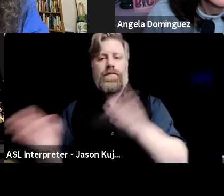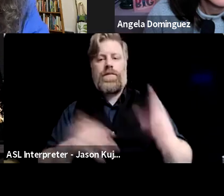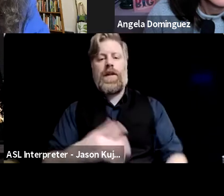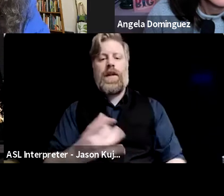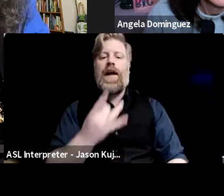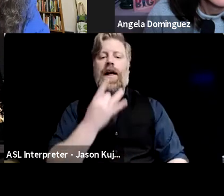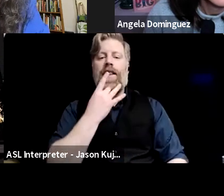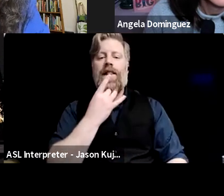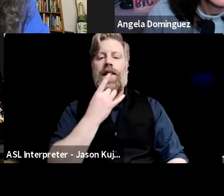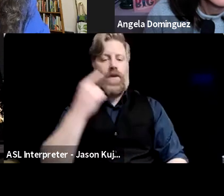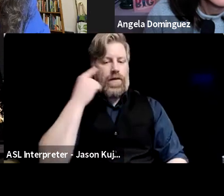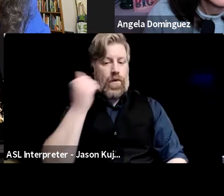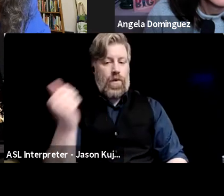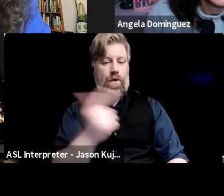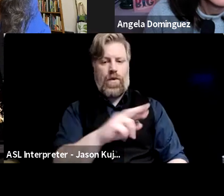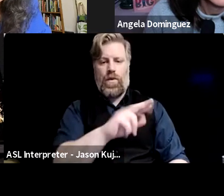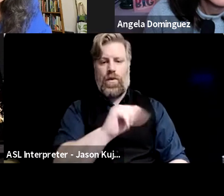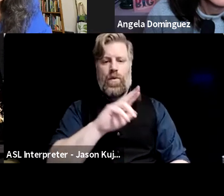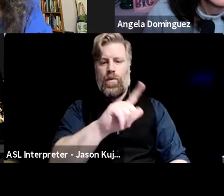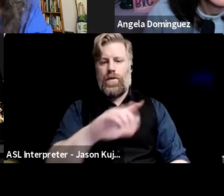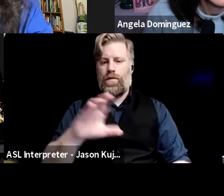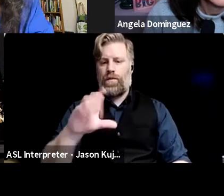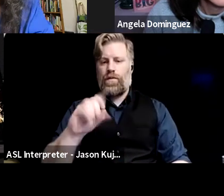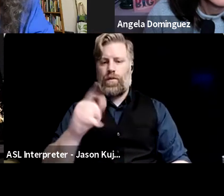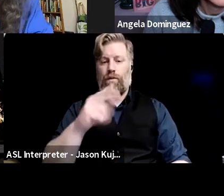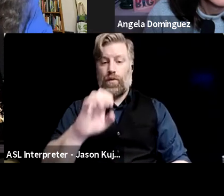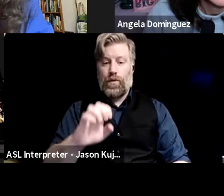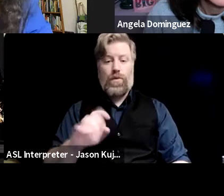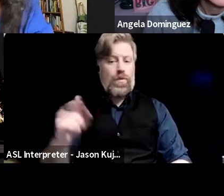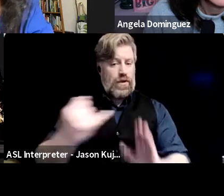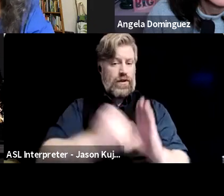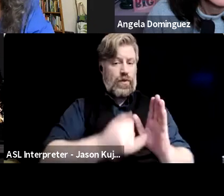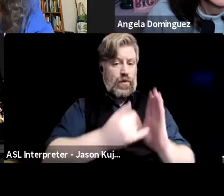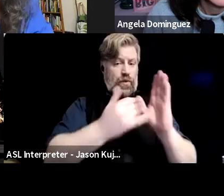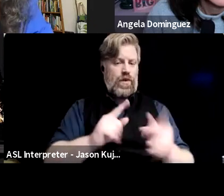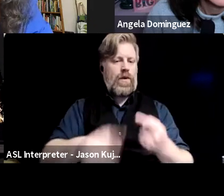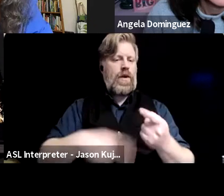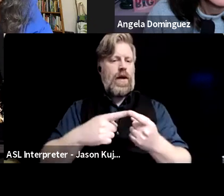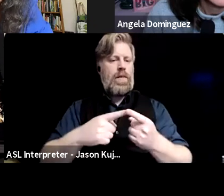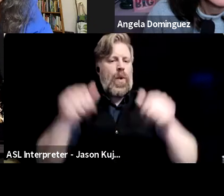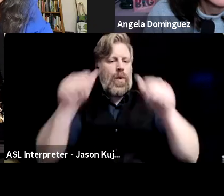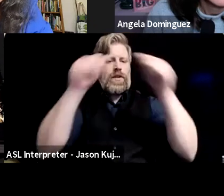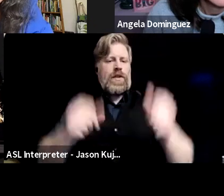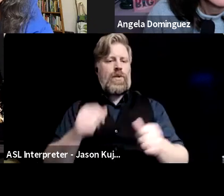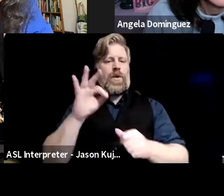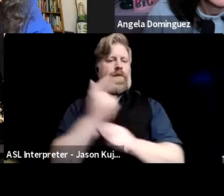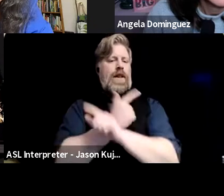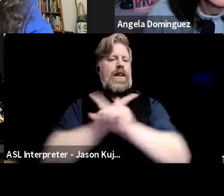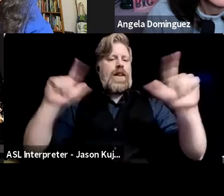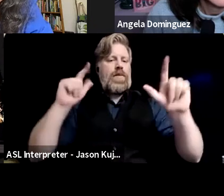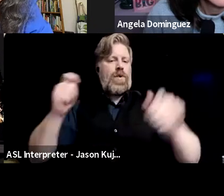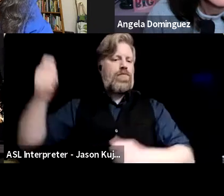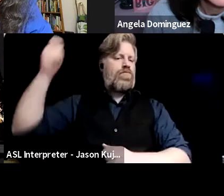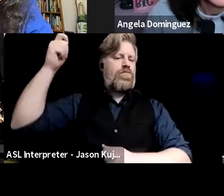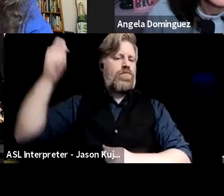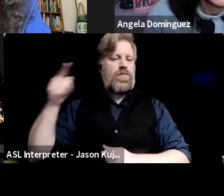illustrating is about the statue of Liberty and it's what it represents, uh, in terms of equality